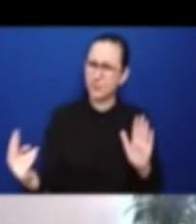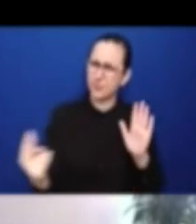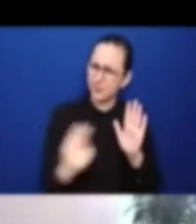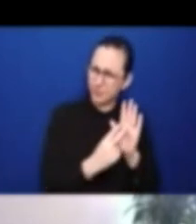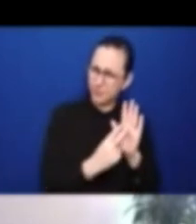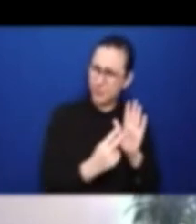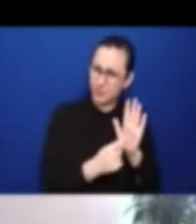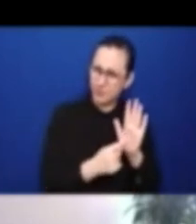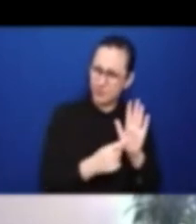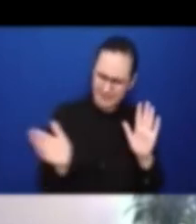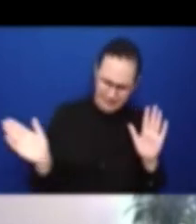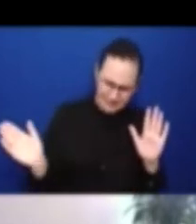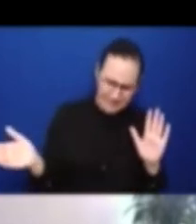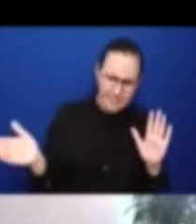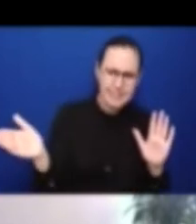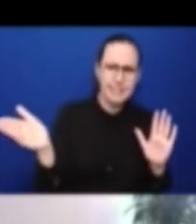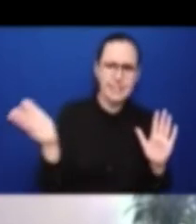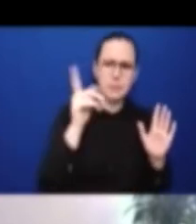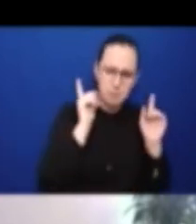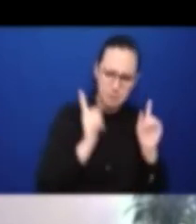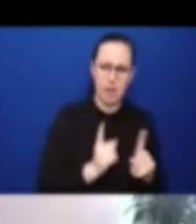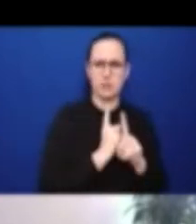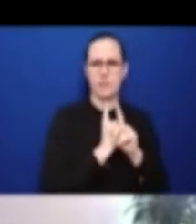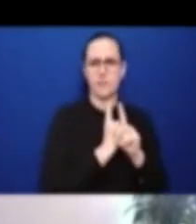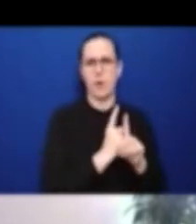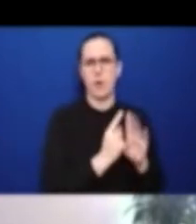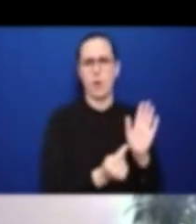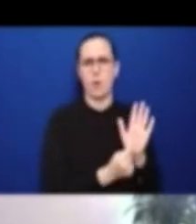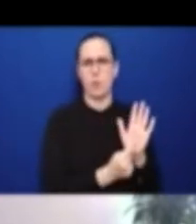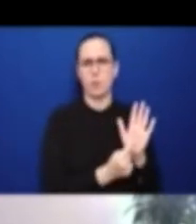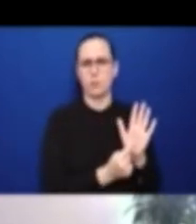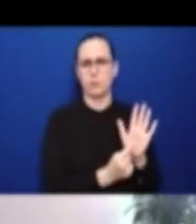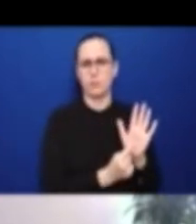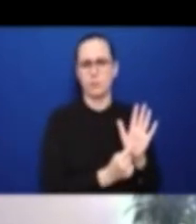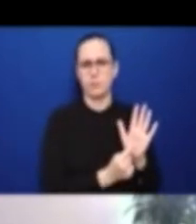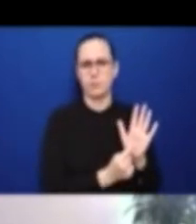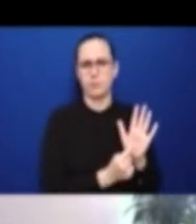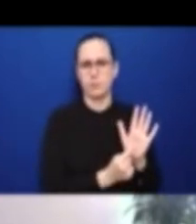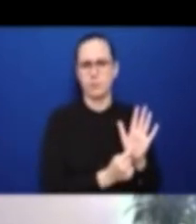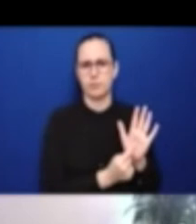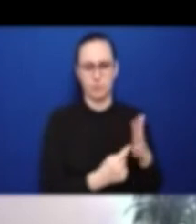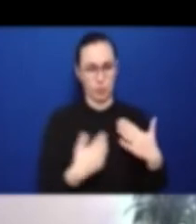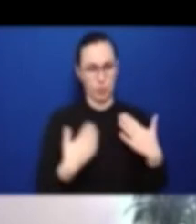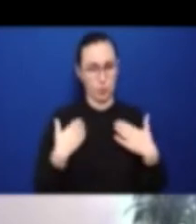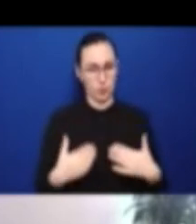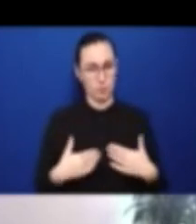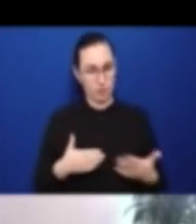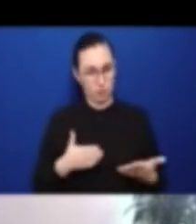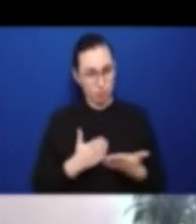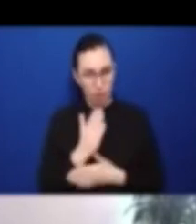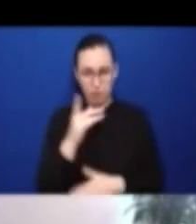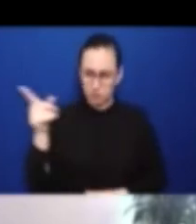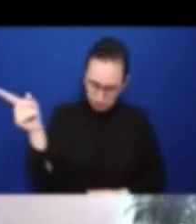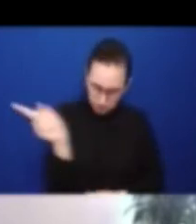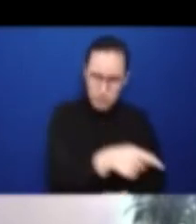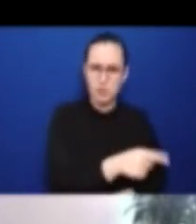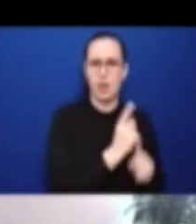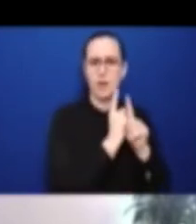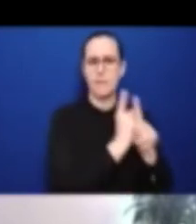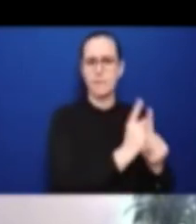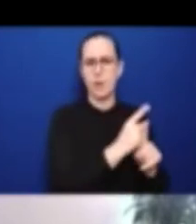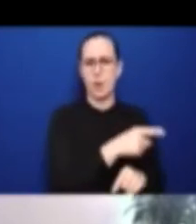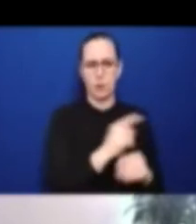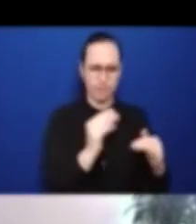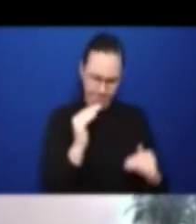the rights within them a reality. And that happens at every level, national level, the federal level, provincial level, local government level,